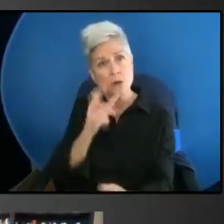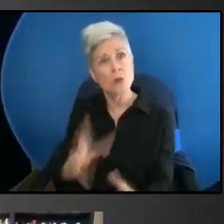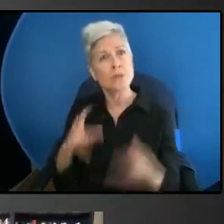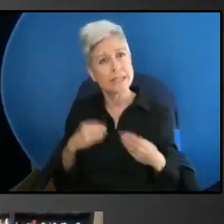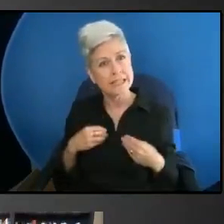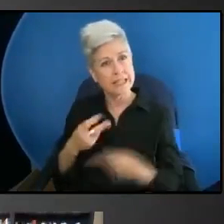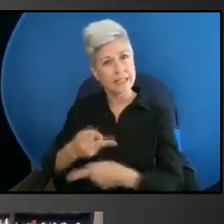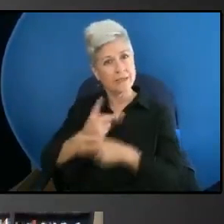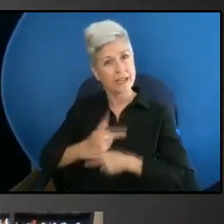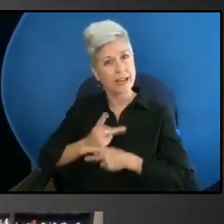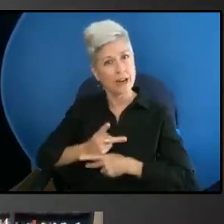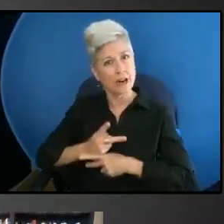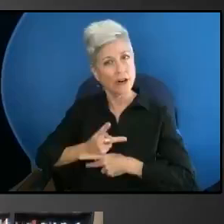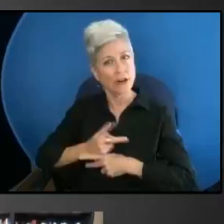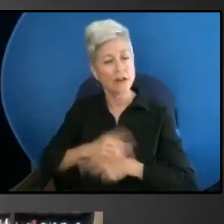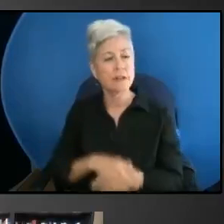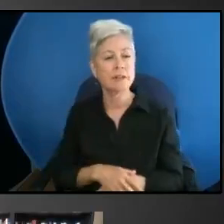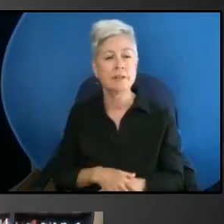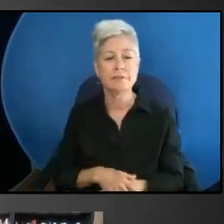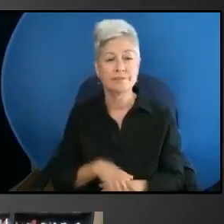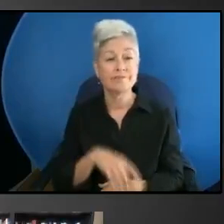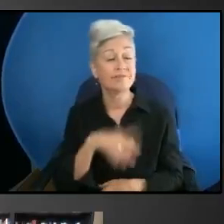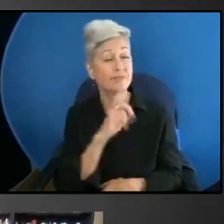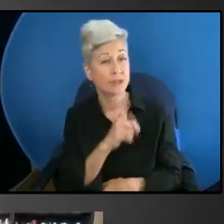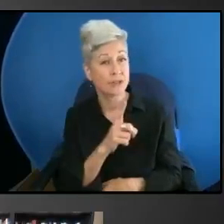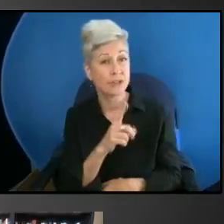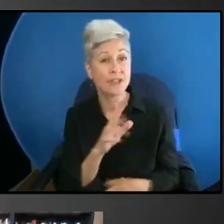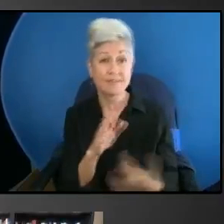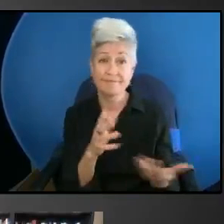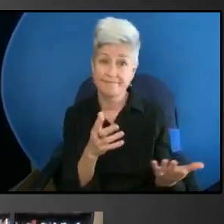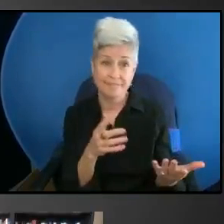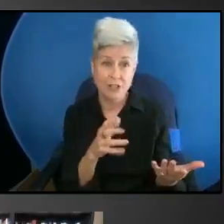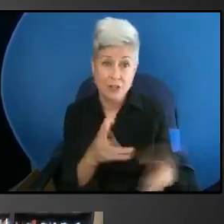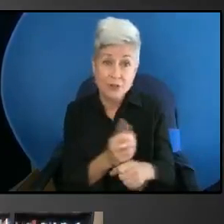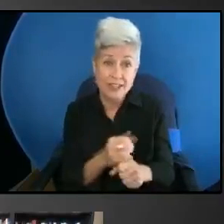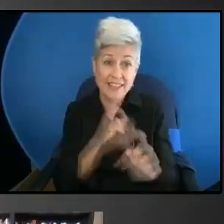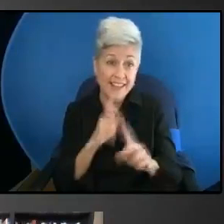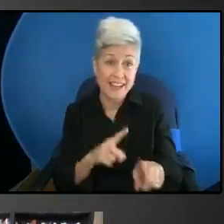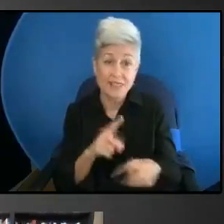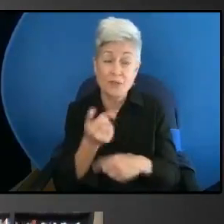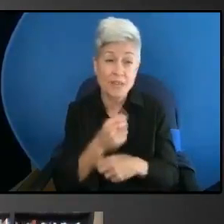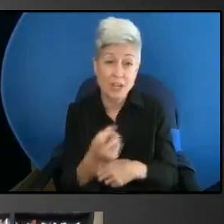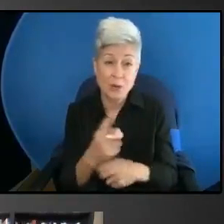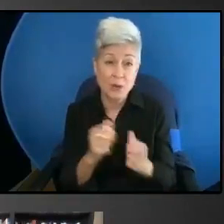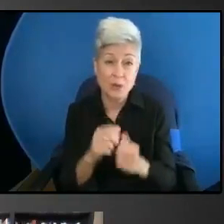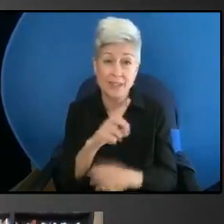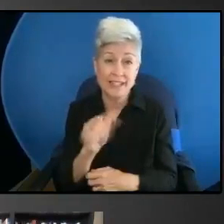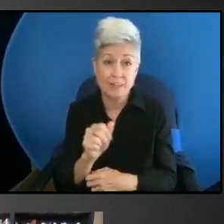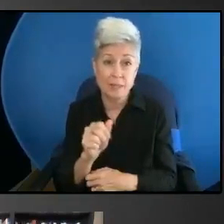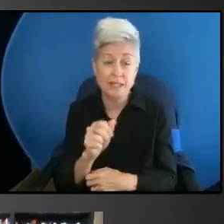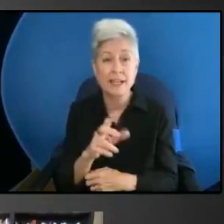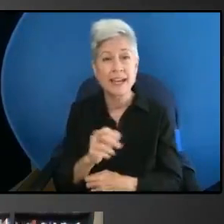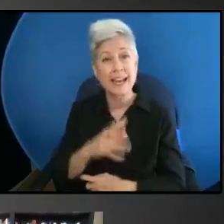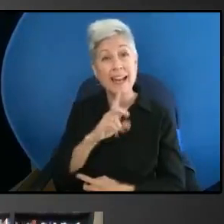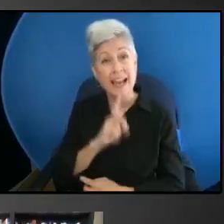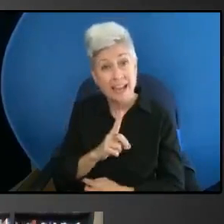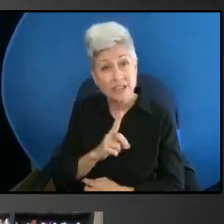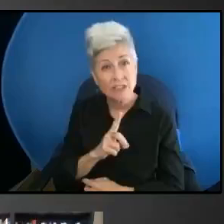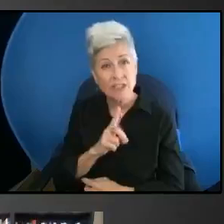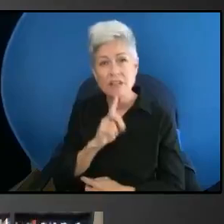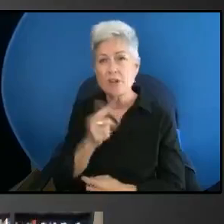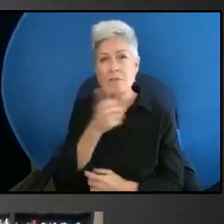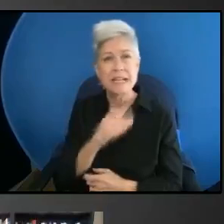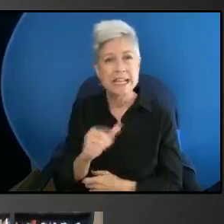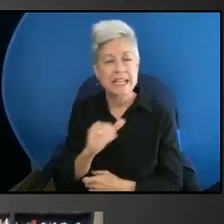Sure. Actually, I think you can get that answer from almost any person with a disability and actually from any marginalized